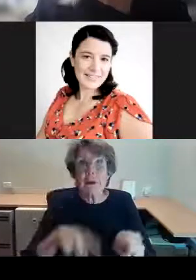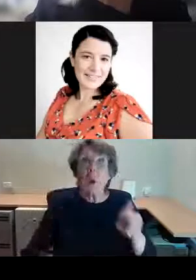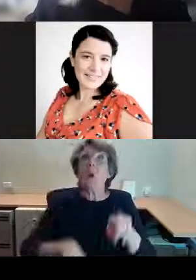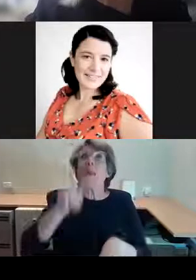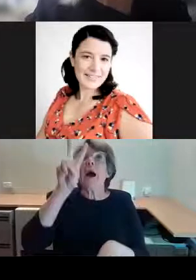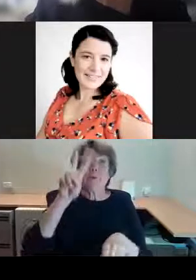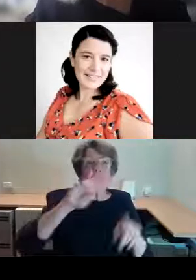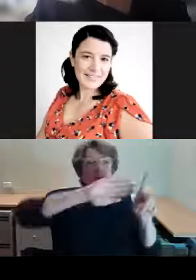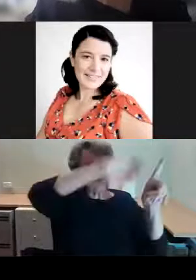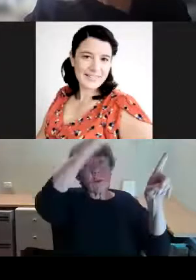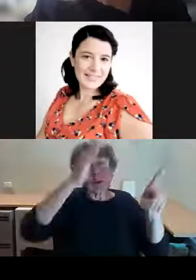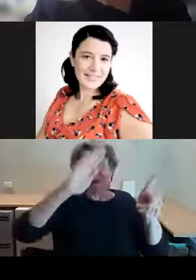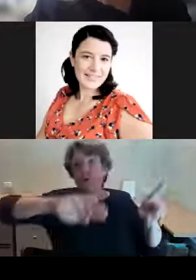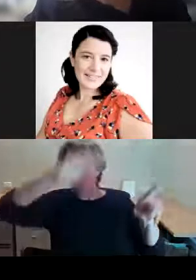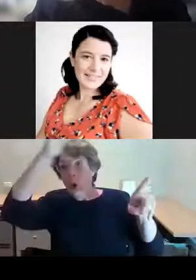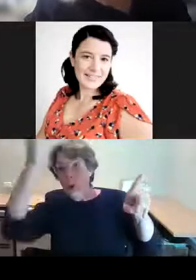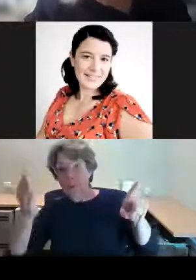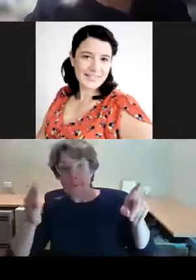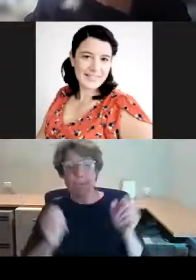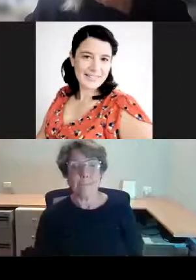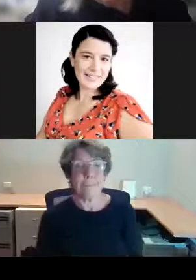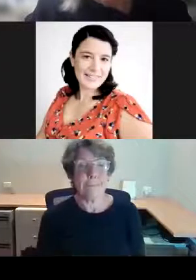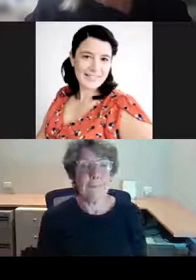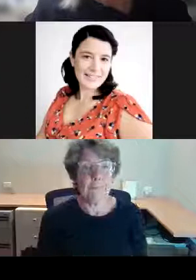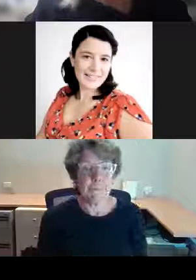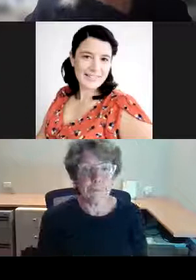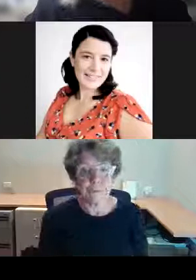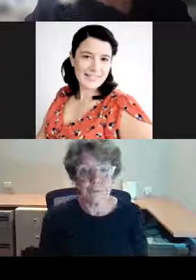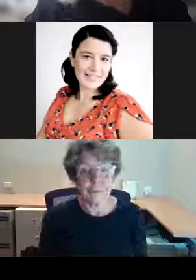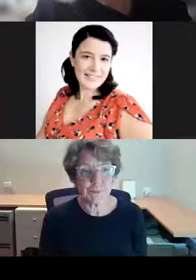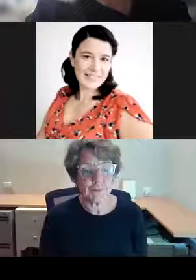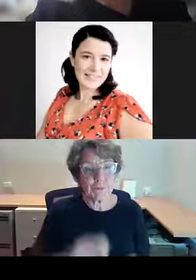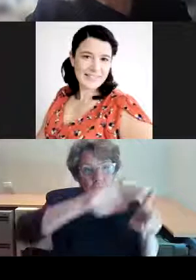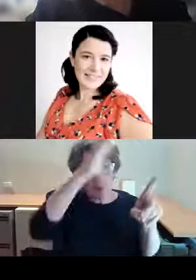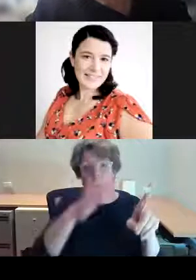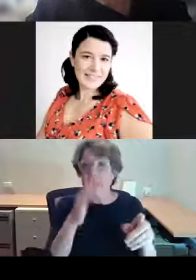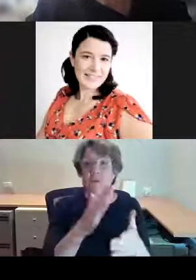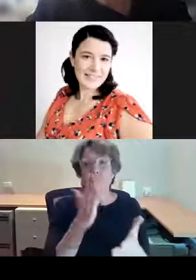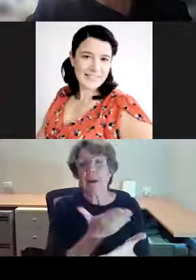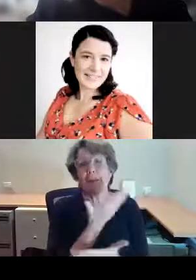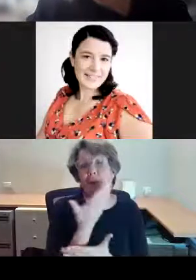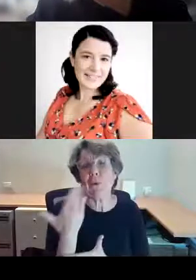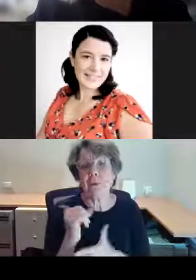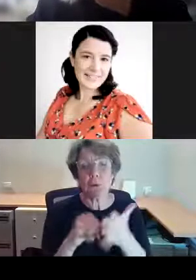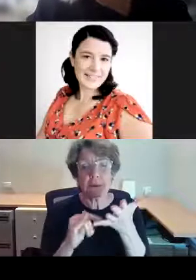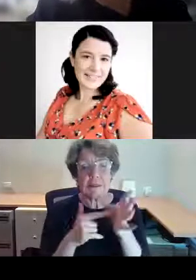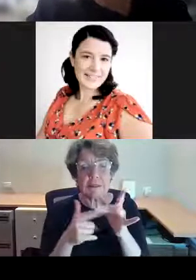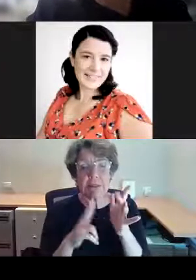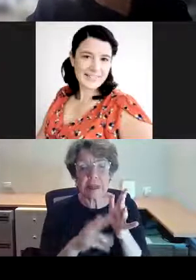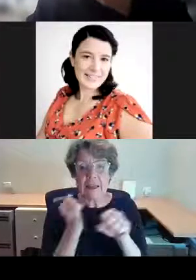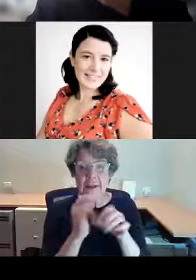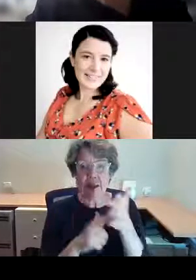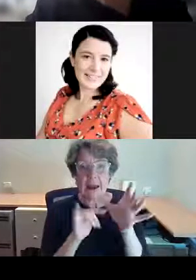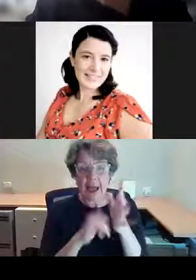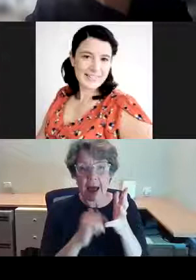area where, again, this beautiful stained glass, which is offset now by this extraordinary colour scheme,